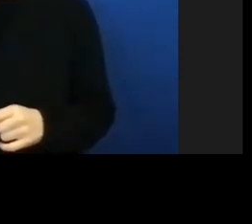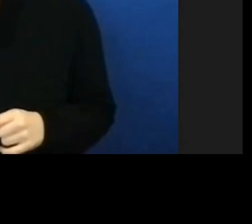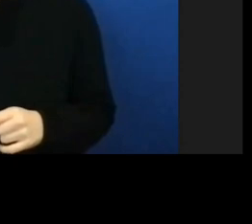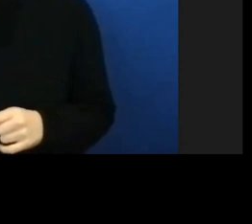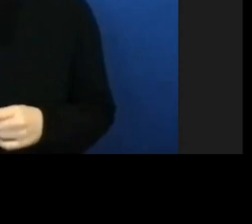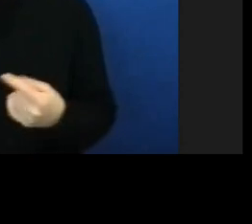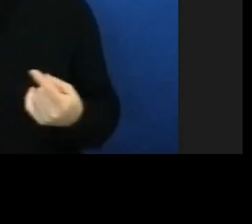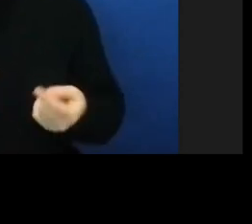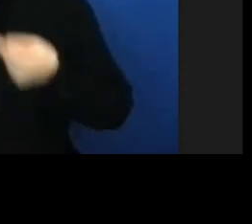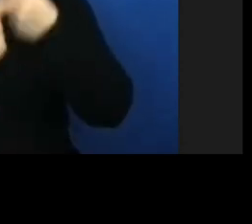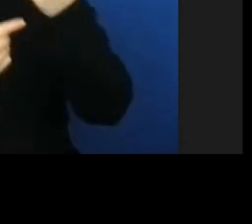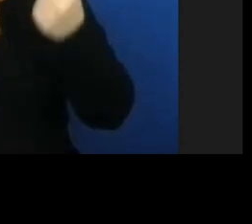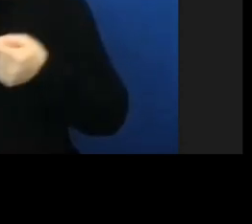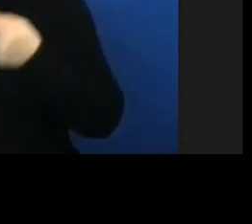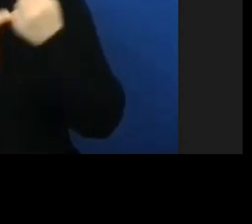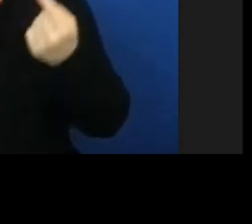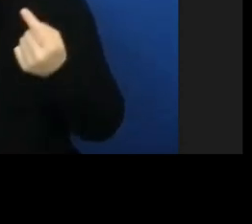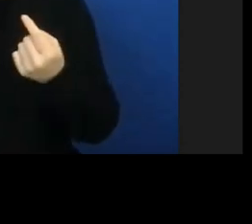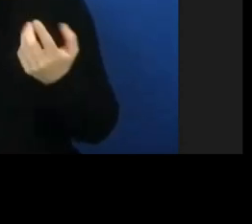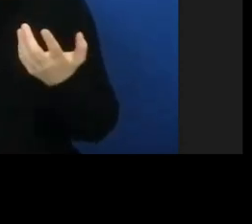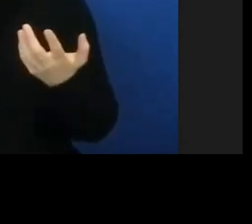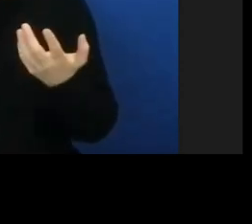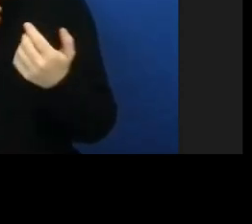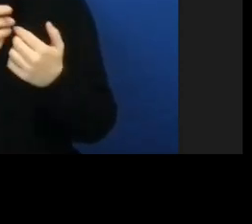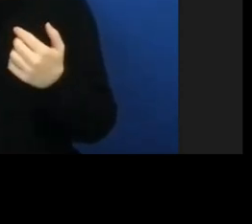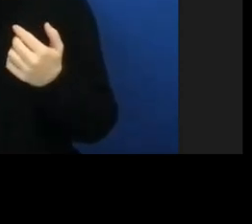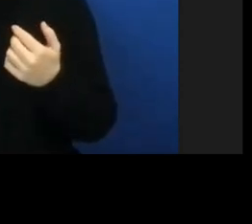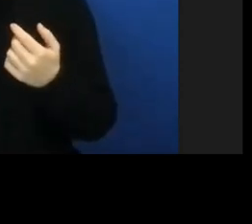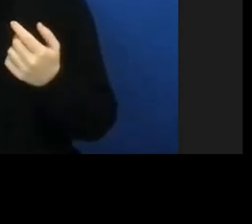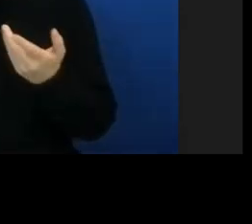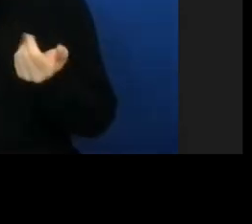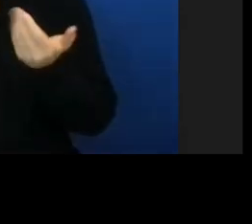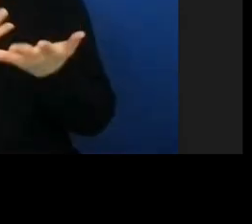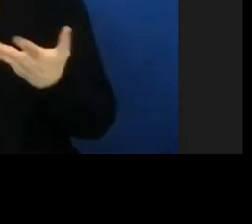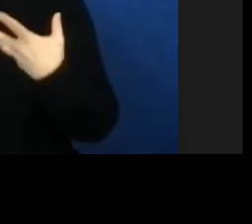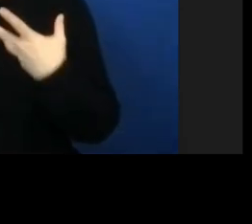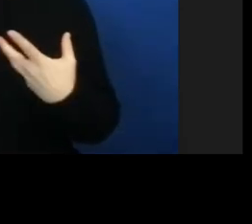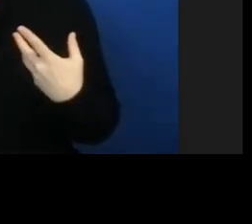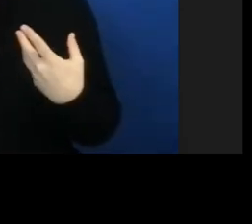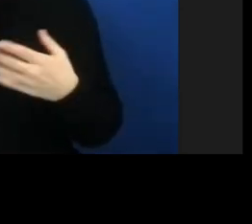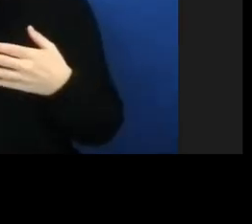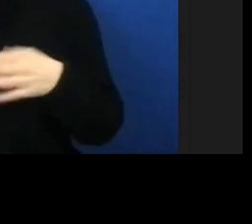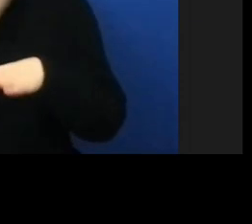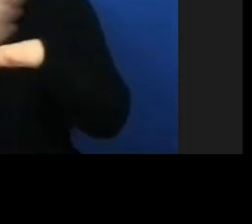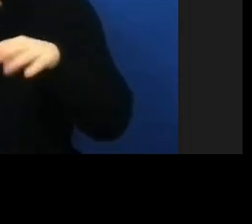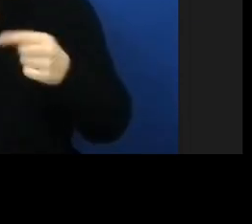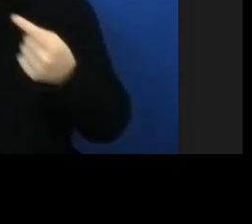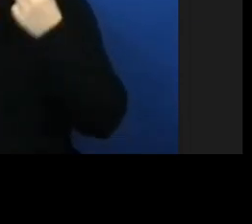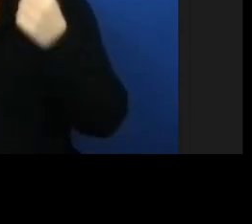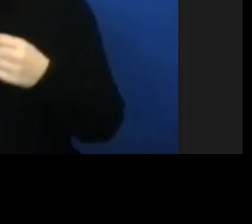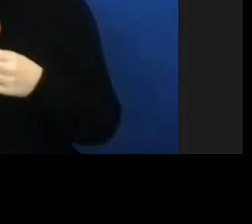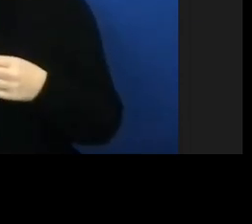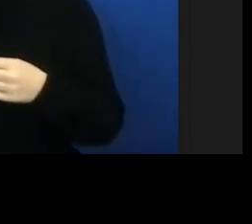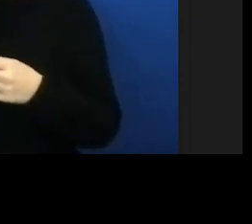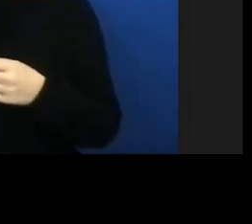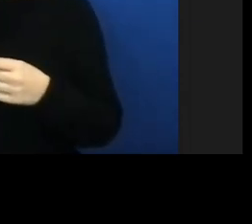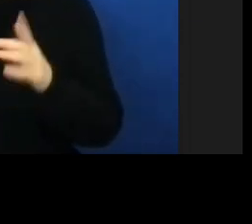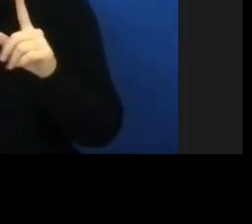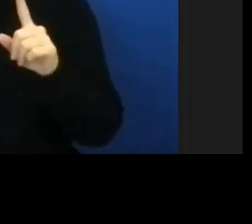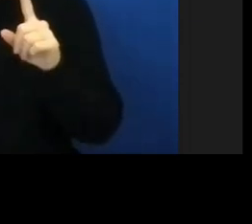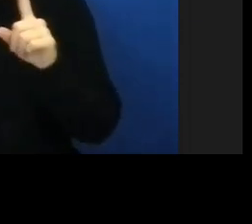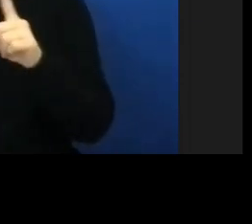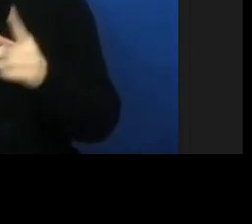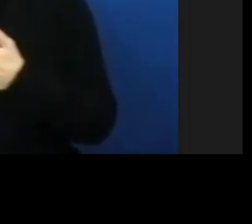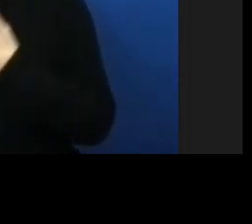um um share some new information from her uh very different experiences to mine